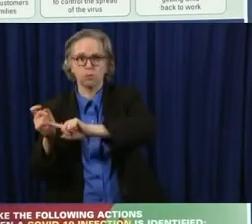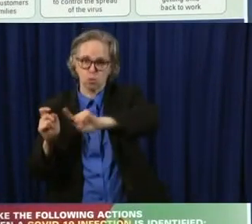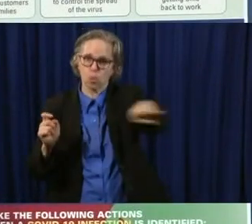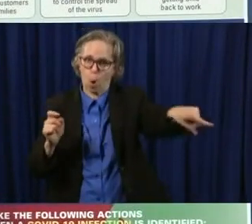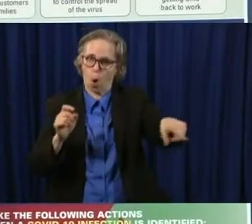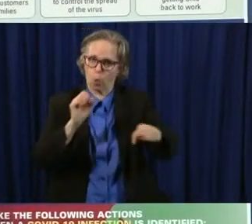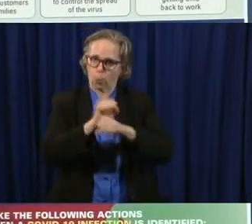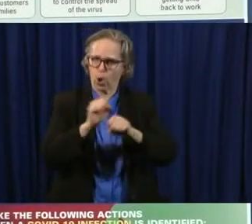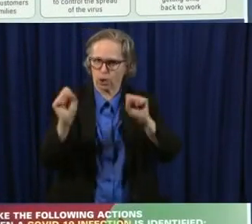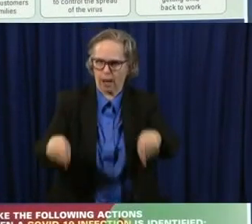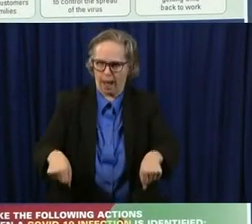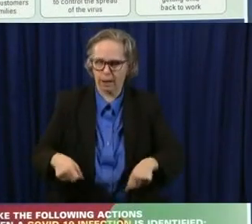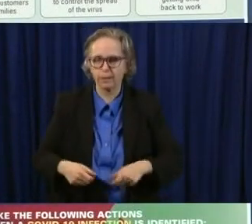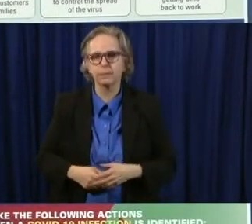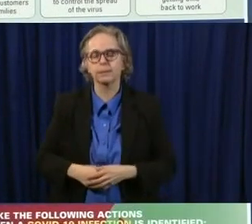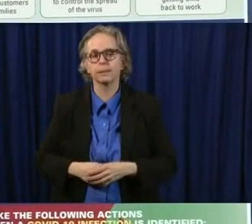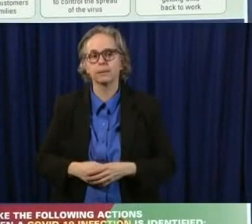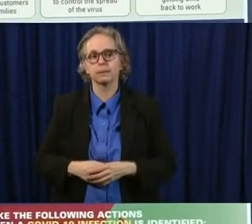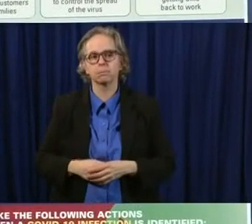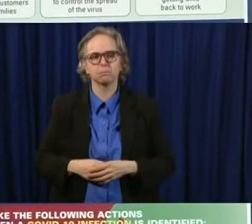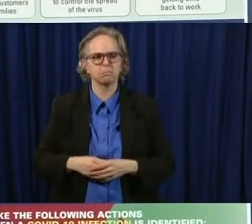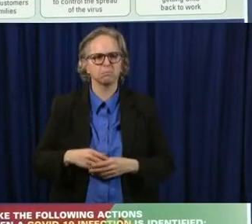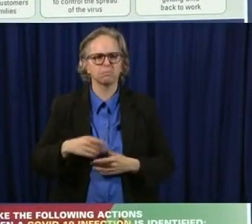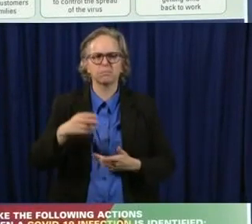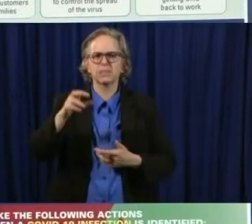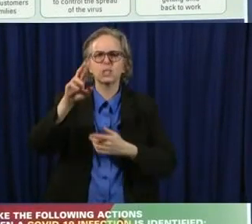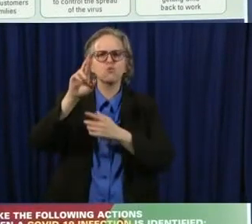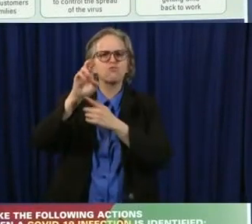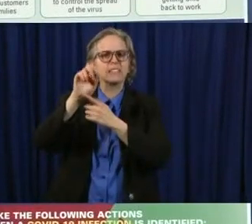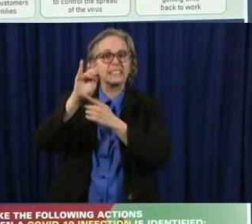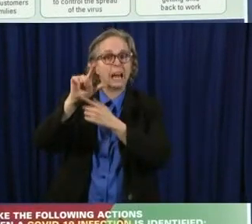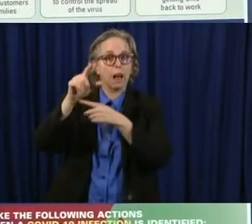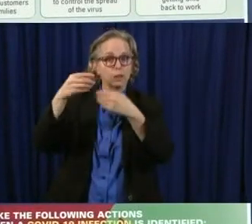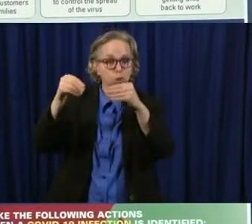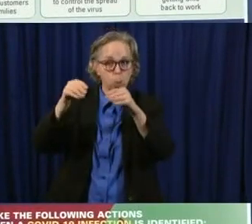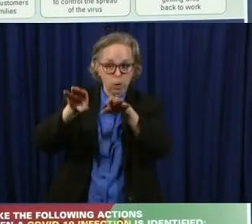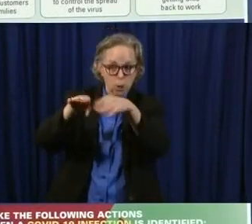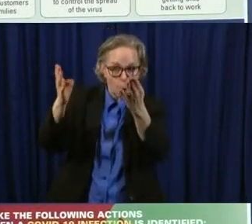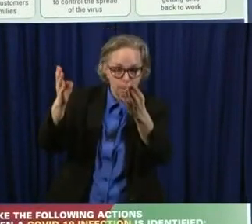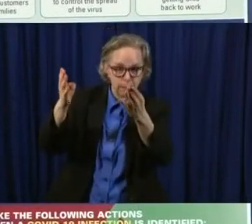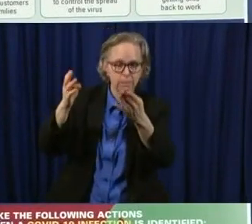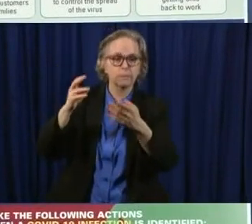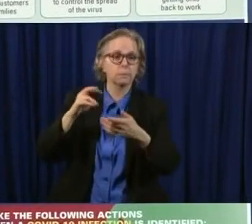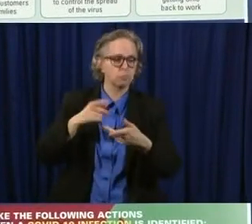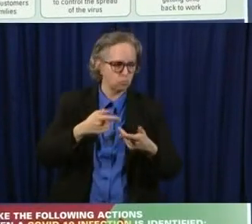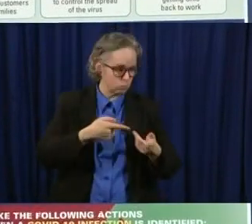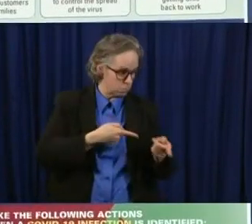The same is true with retail. When retail is opening up, um,